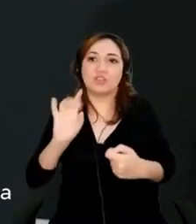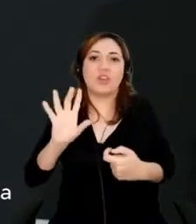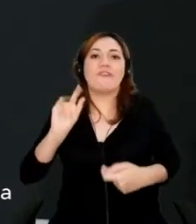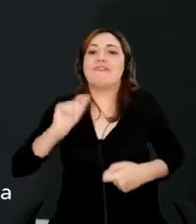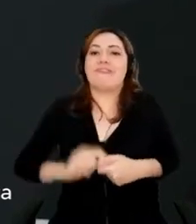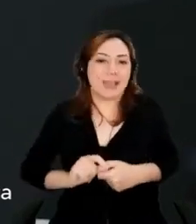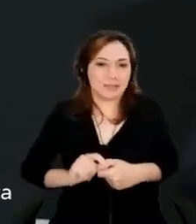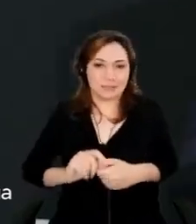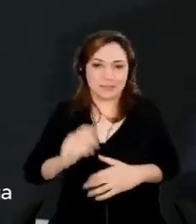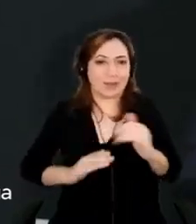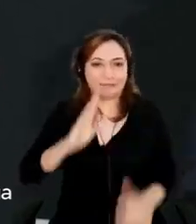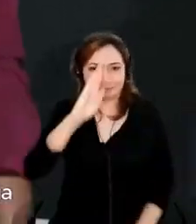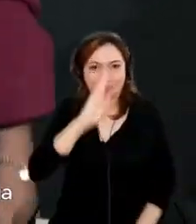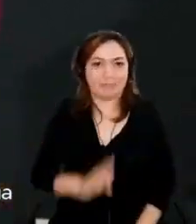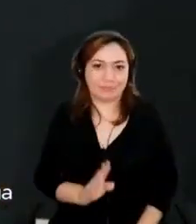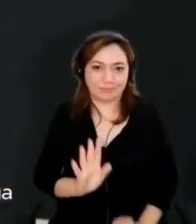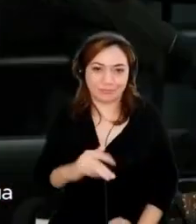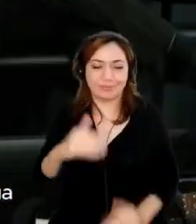your time. Thank